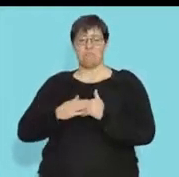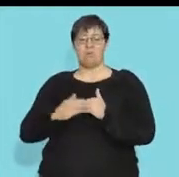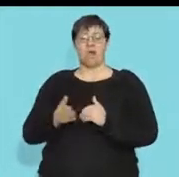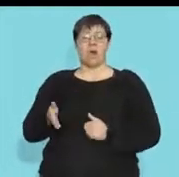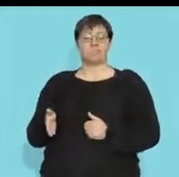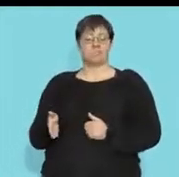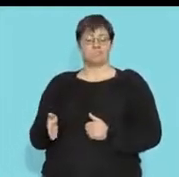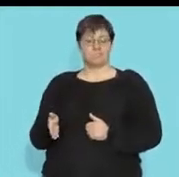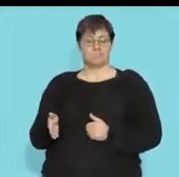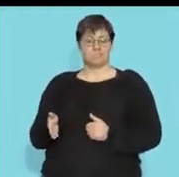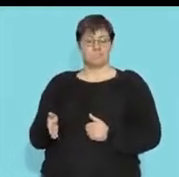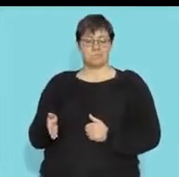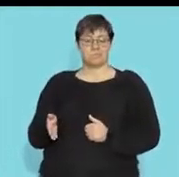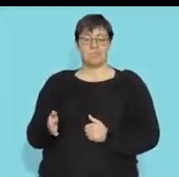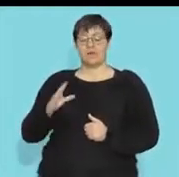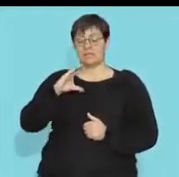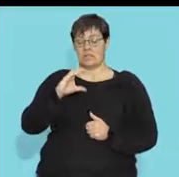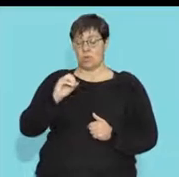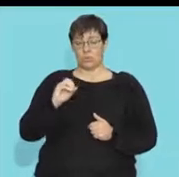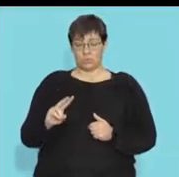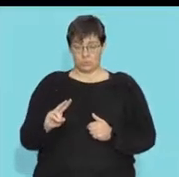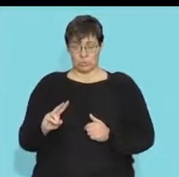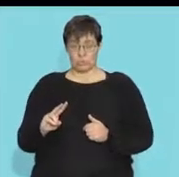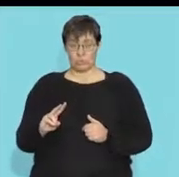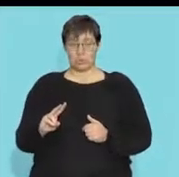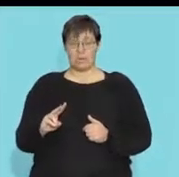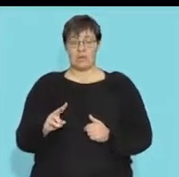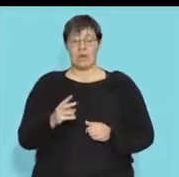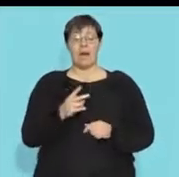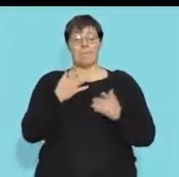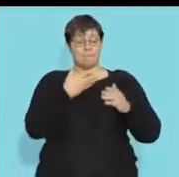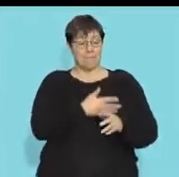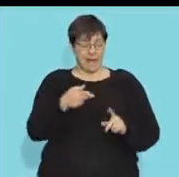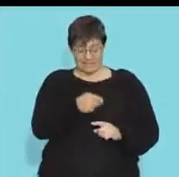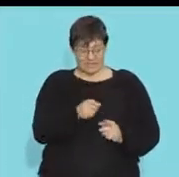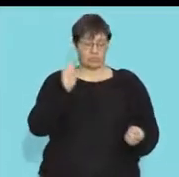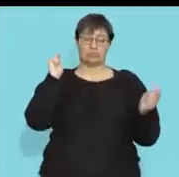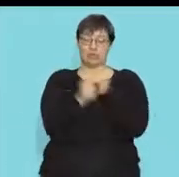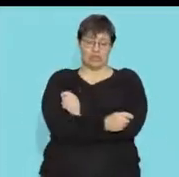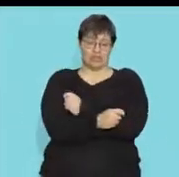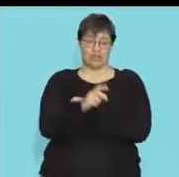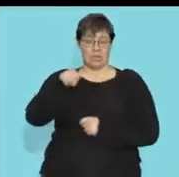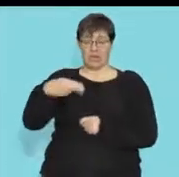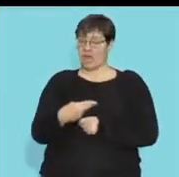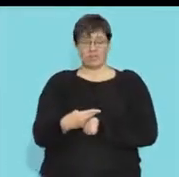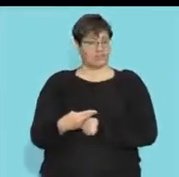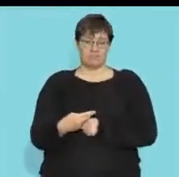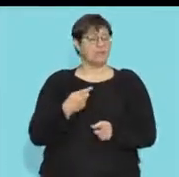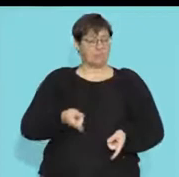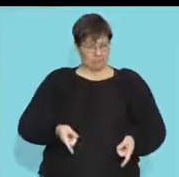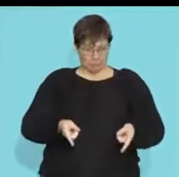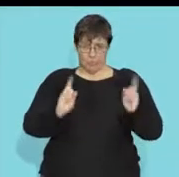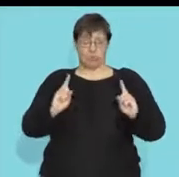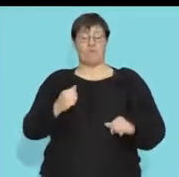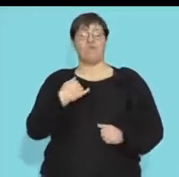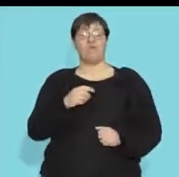as i said to you carbon dioxide changes the ph of the body i cannot have it right that could